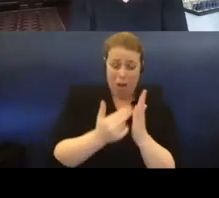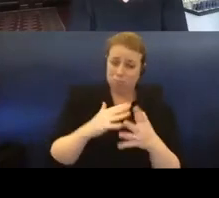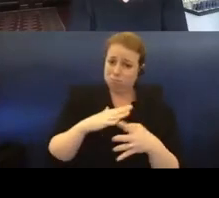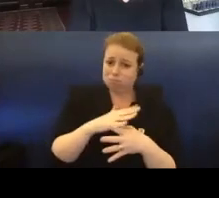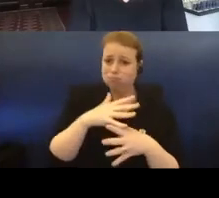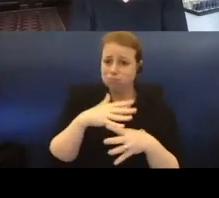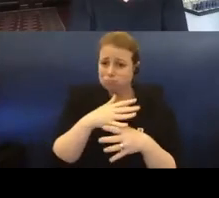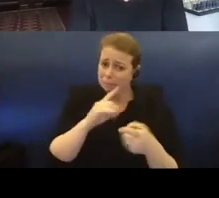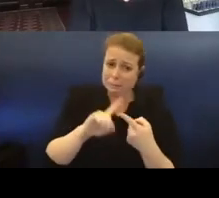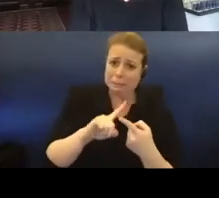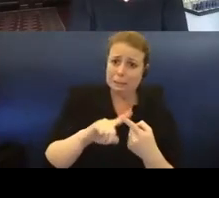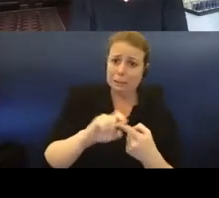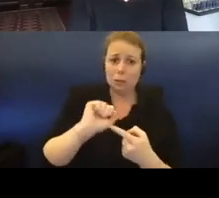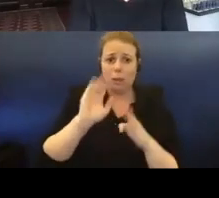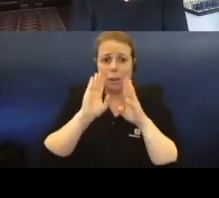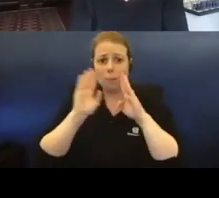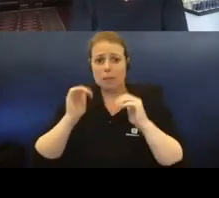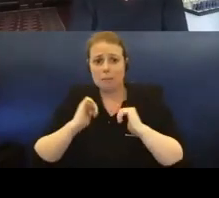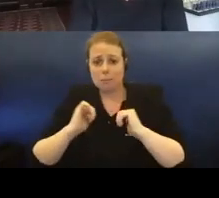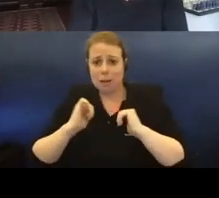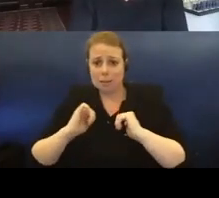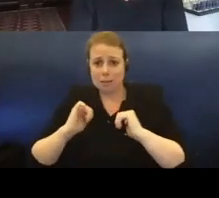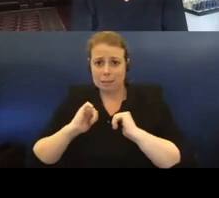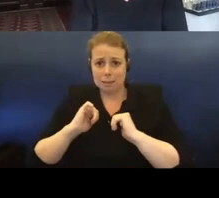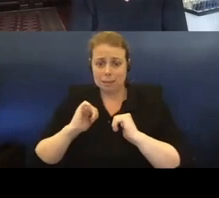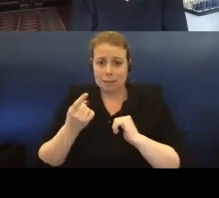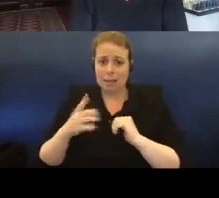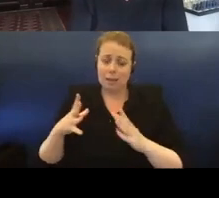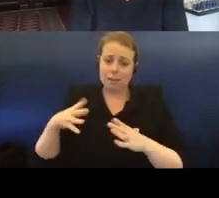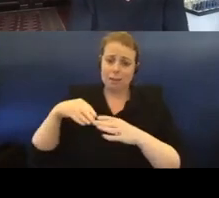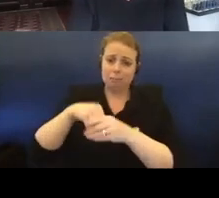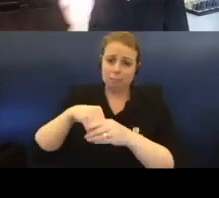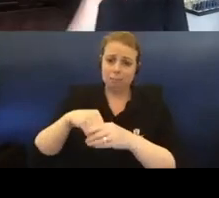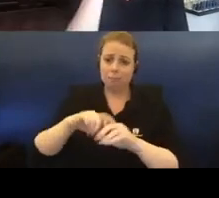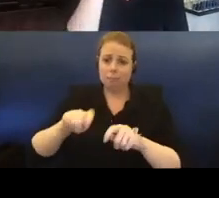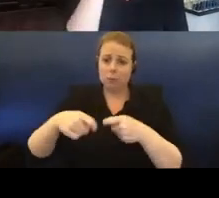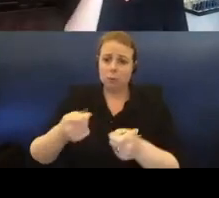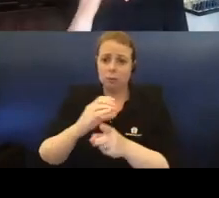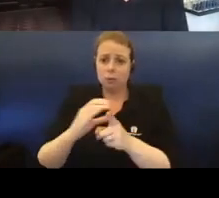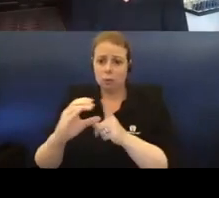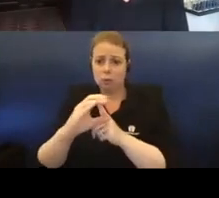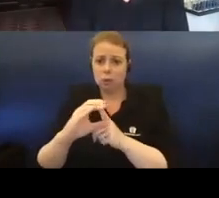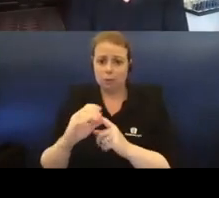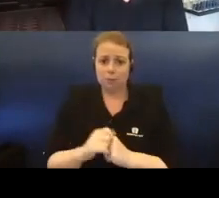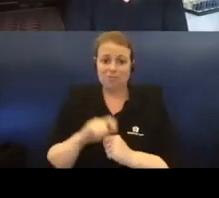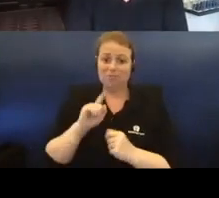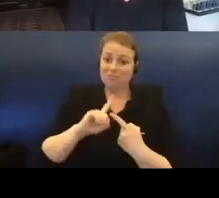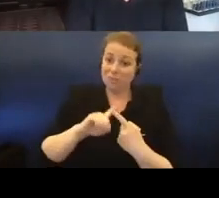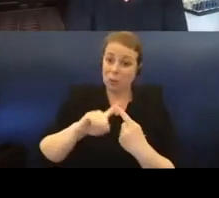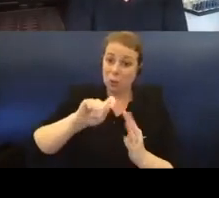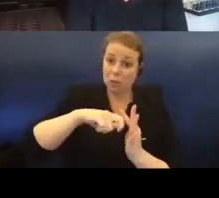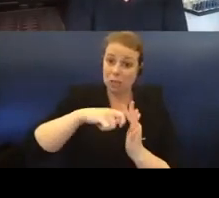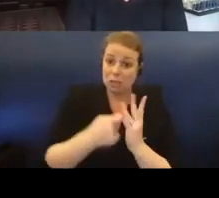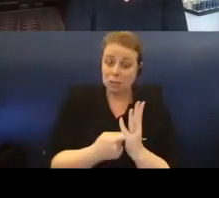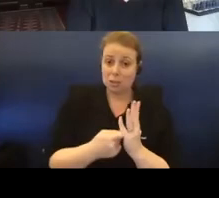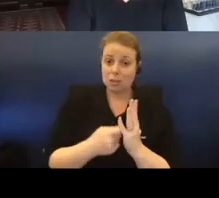amazing practices and the immense contribution to culture they make. This is an ongoing series with films